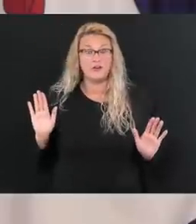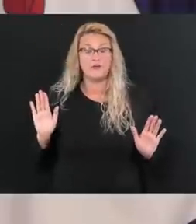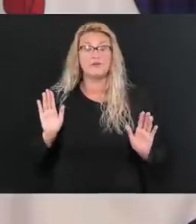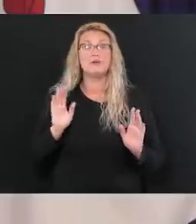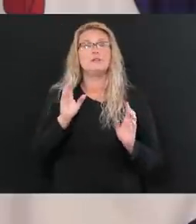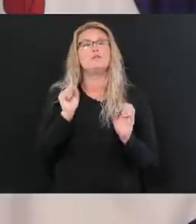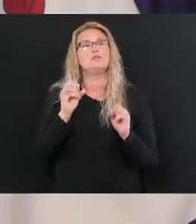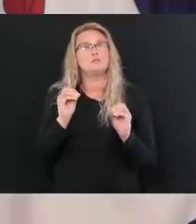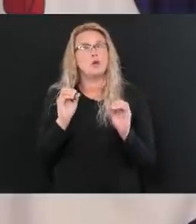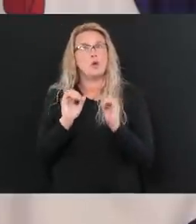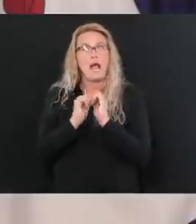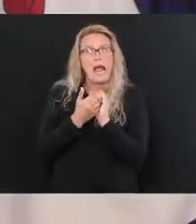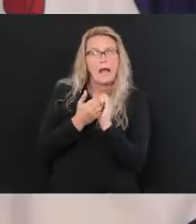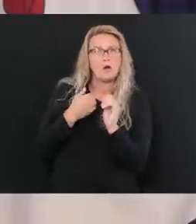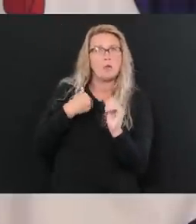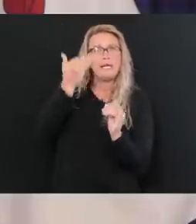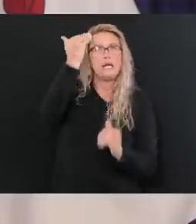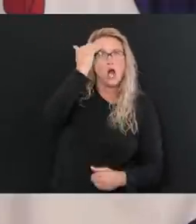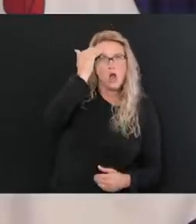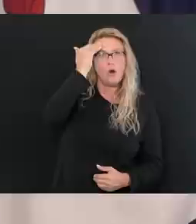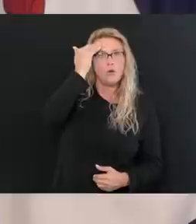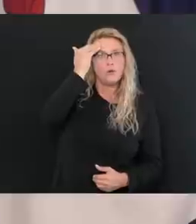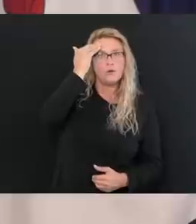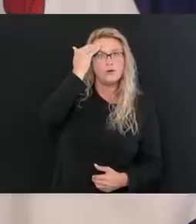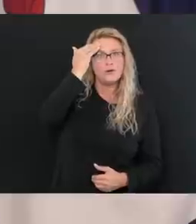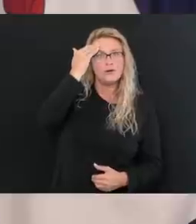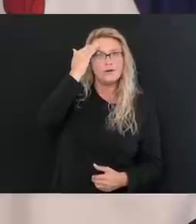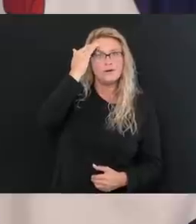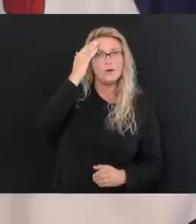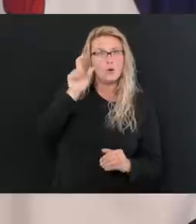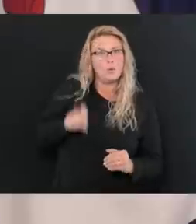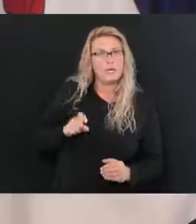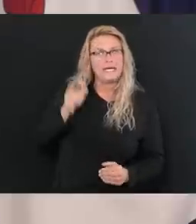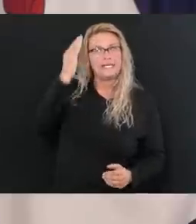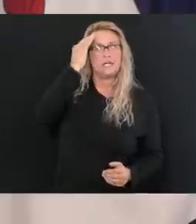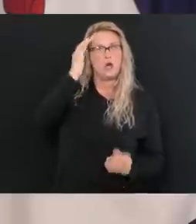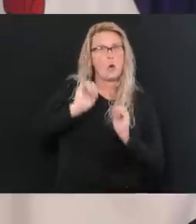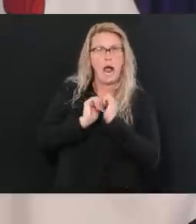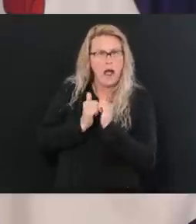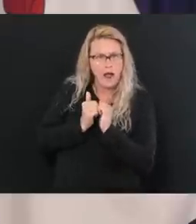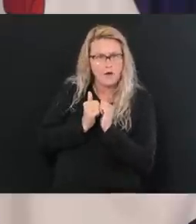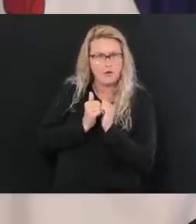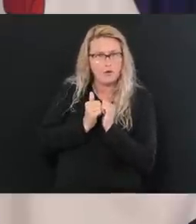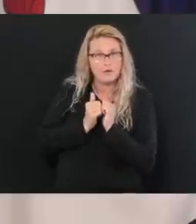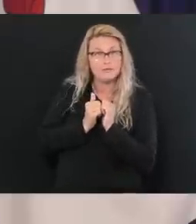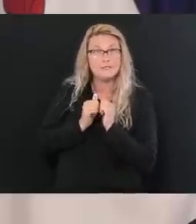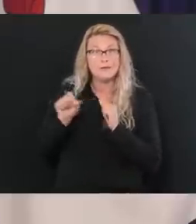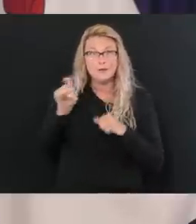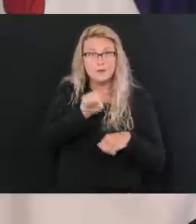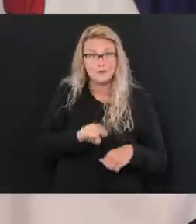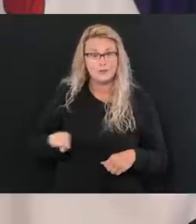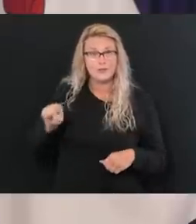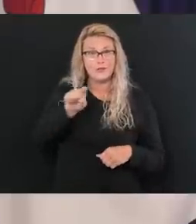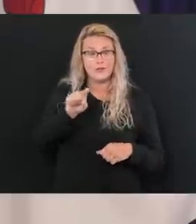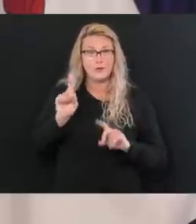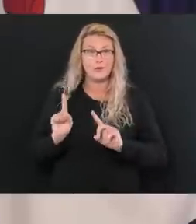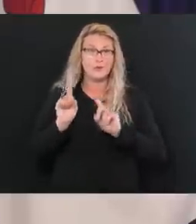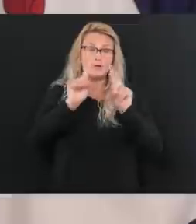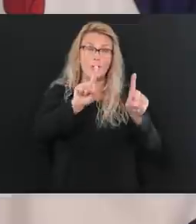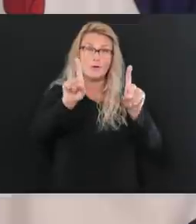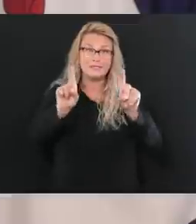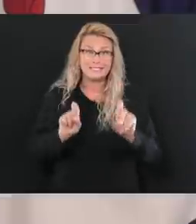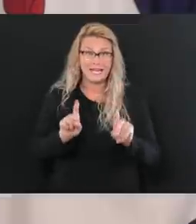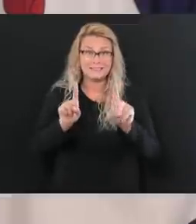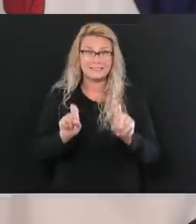So how do we, we achieve knowing? The only way we can achieve knowing is to be